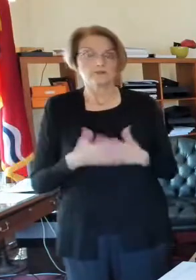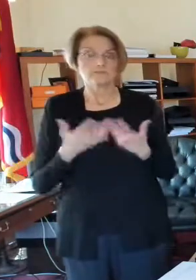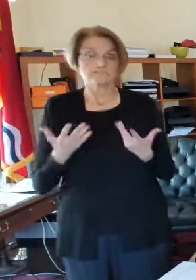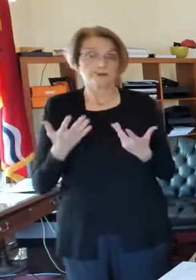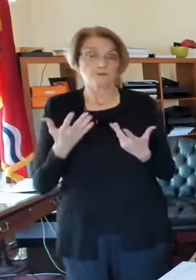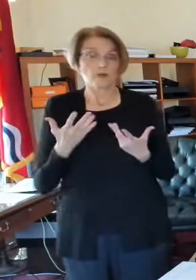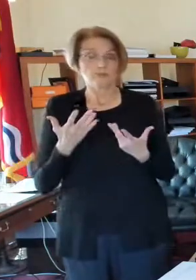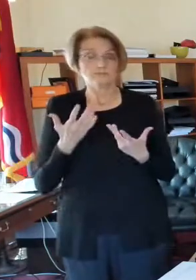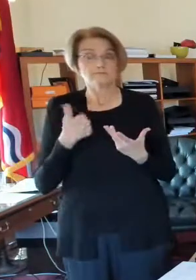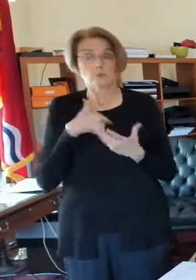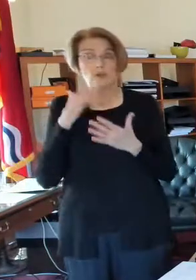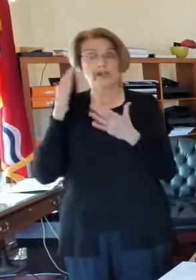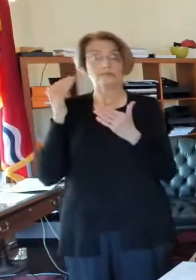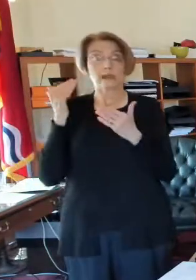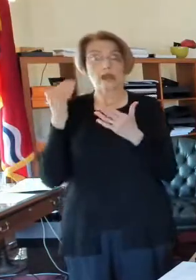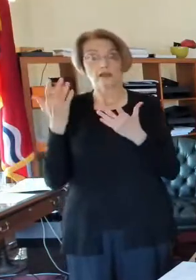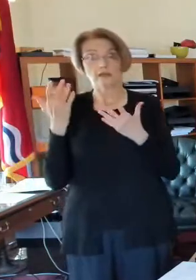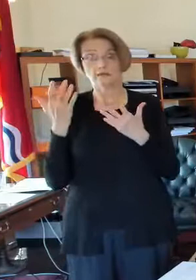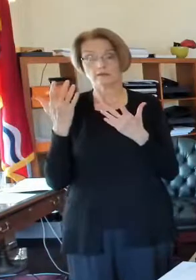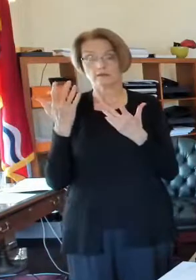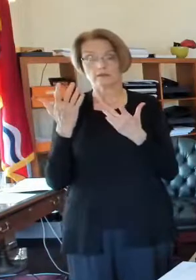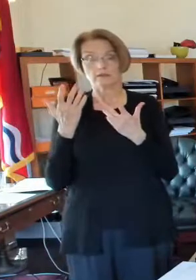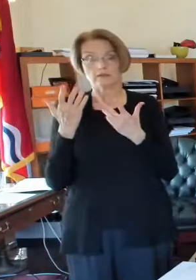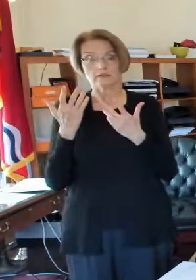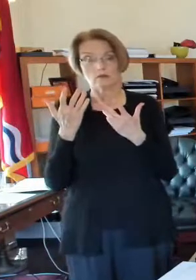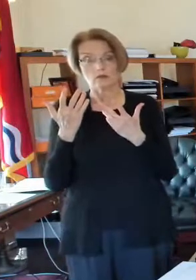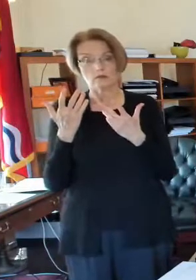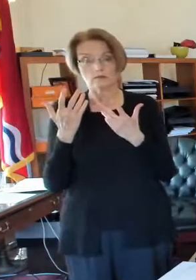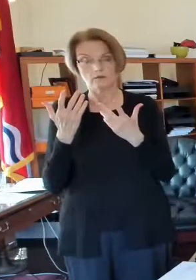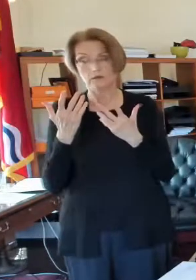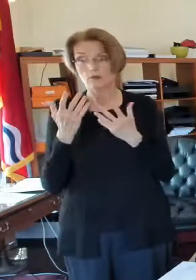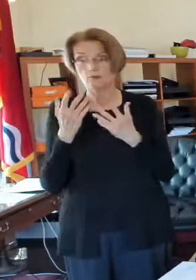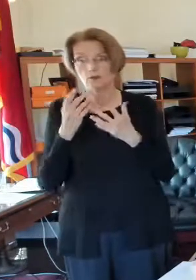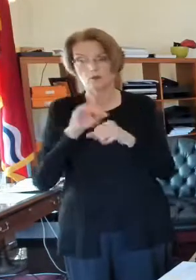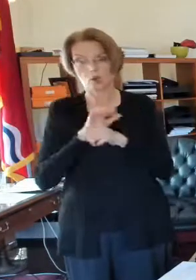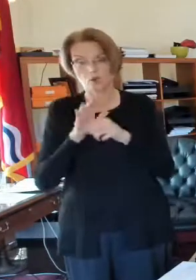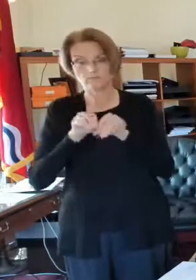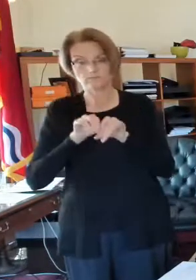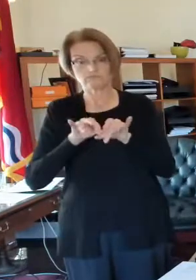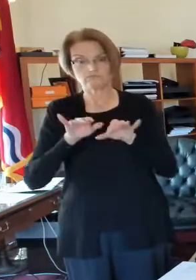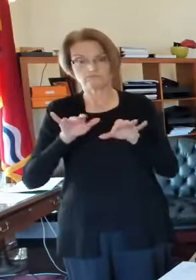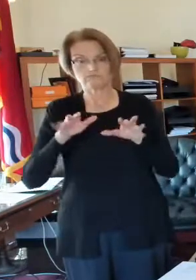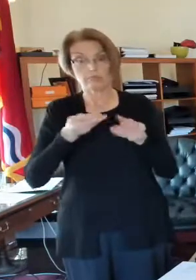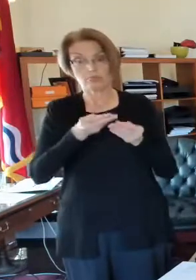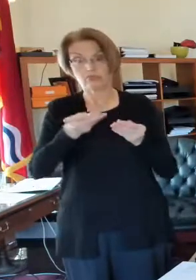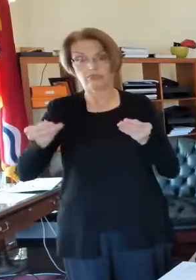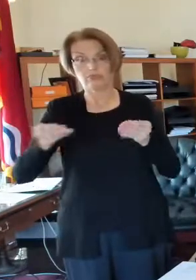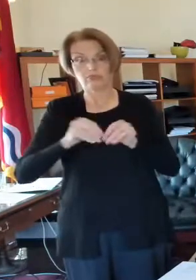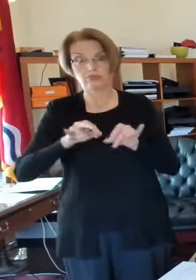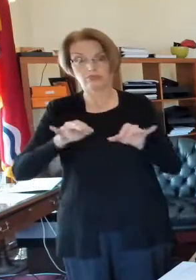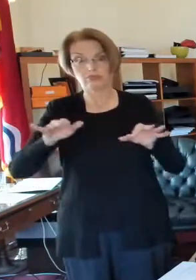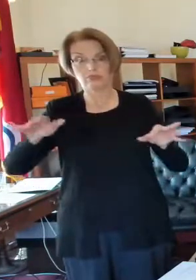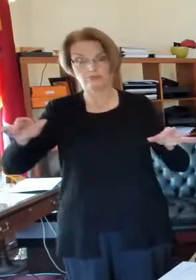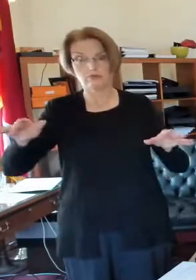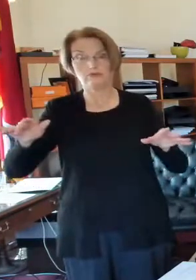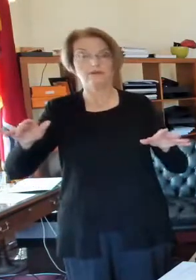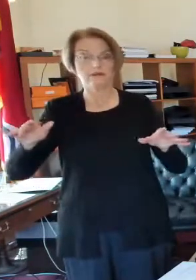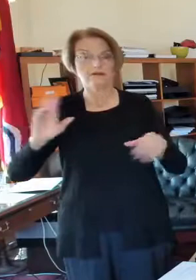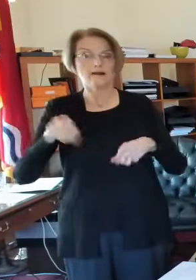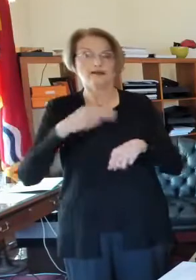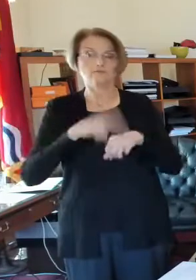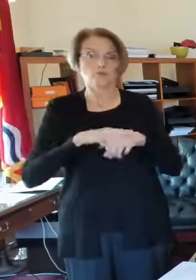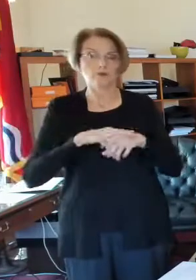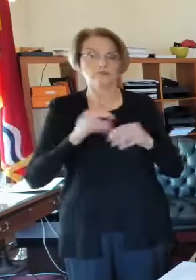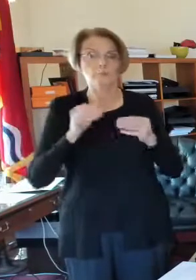expected. When you have more and more cases and you have more and more spread, of course, eventually, more and more people will be in the